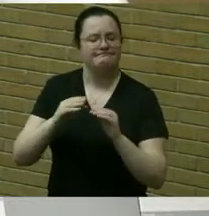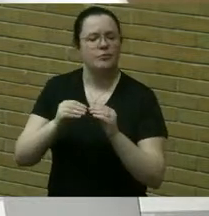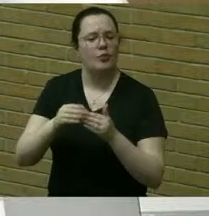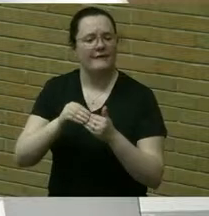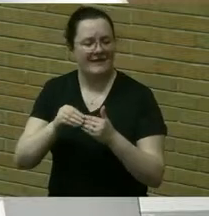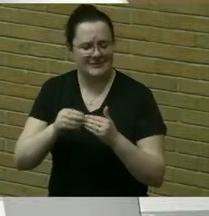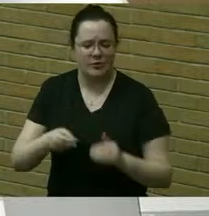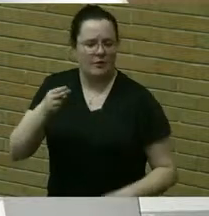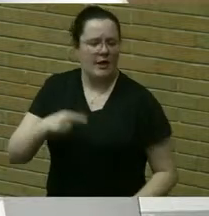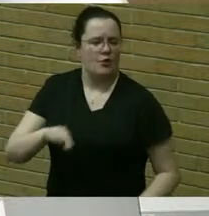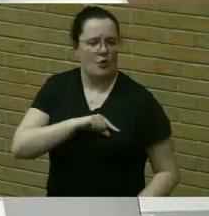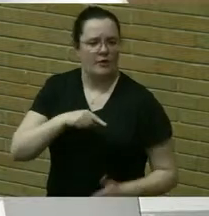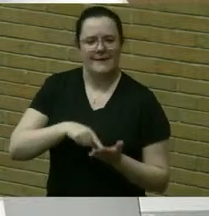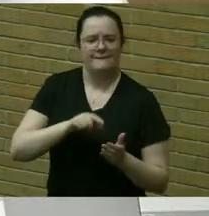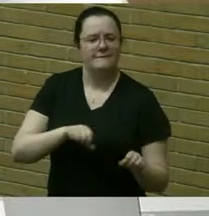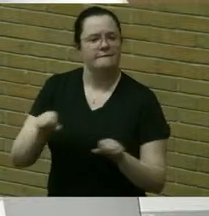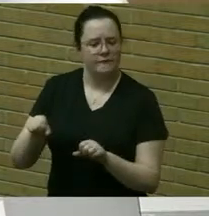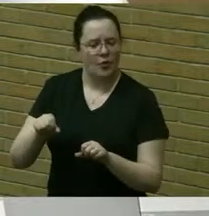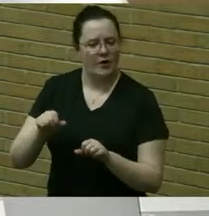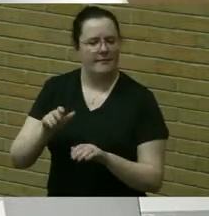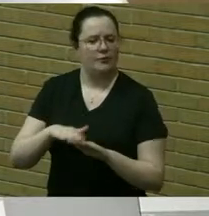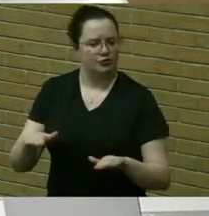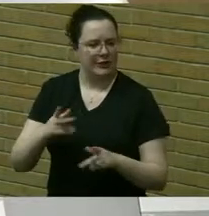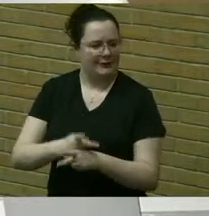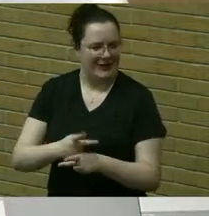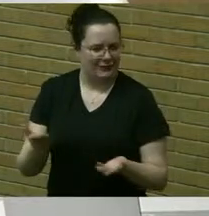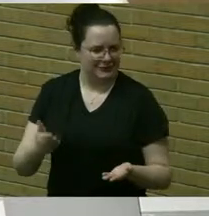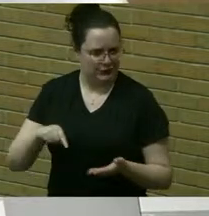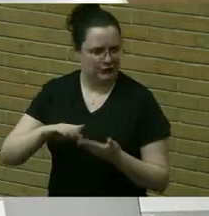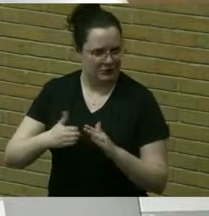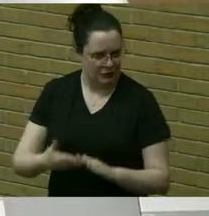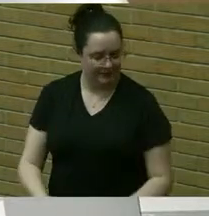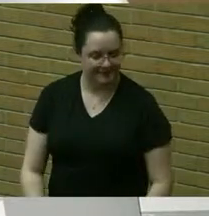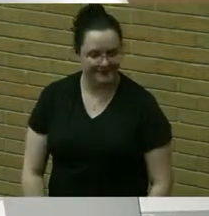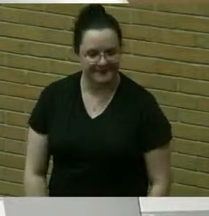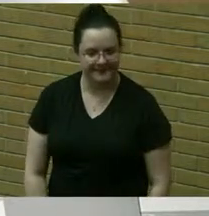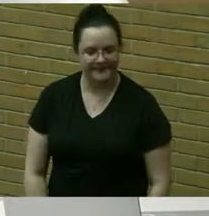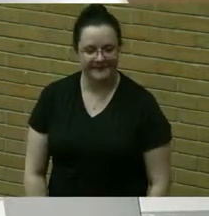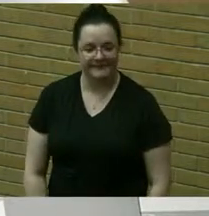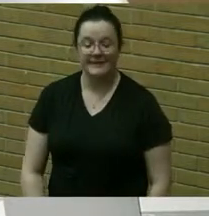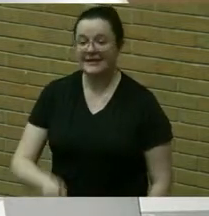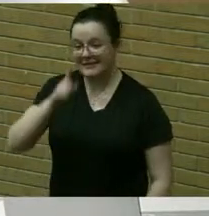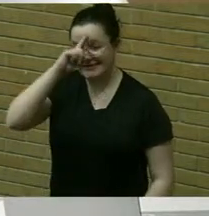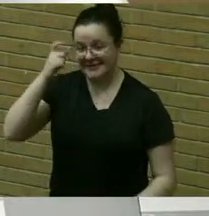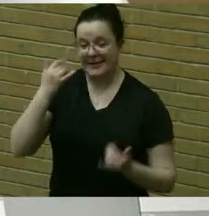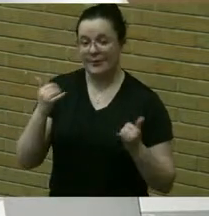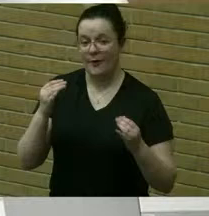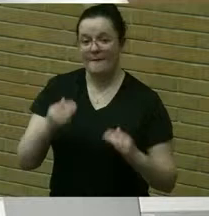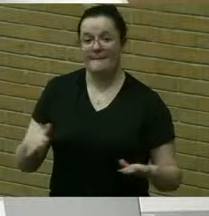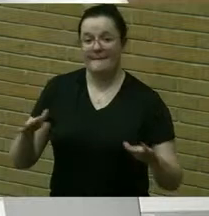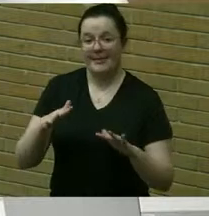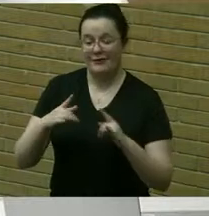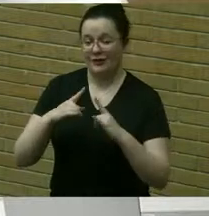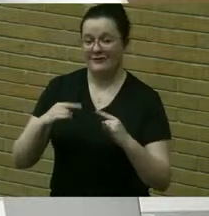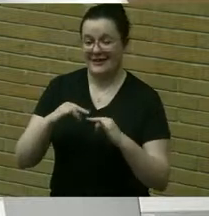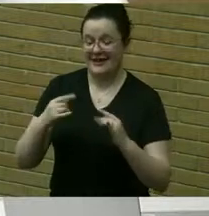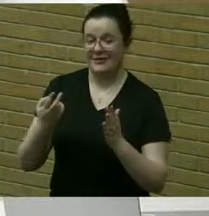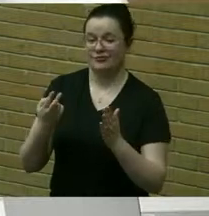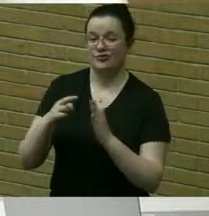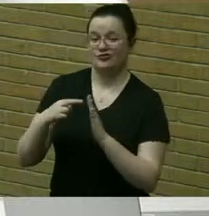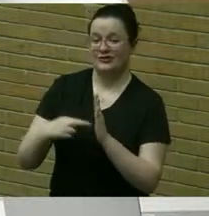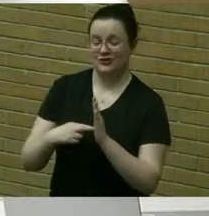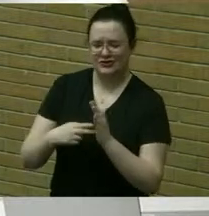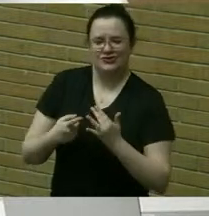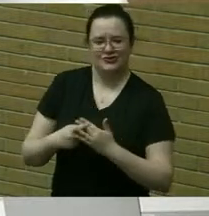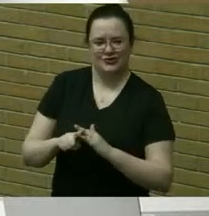and affordable child care in the community summer playground camp registration began on march 26